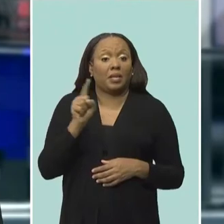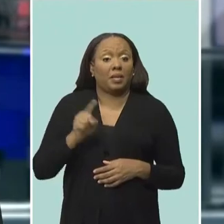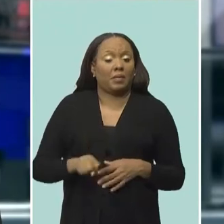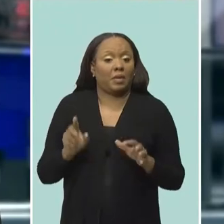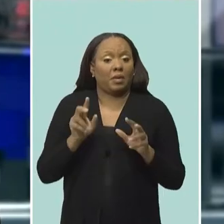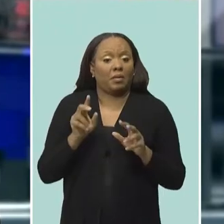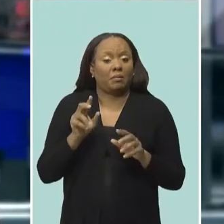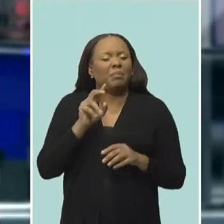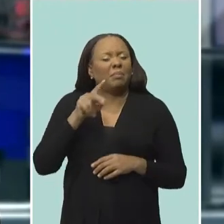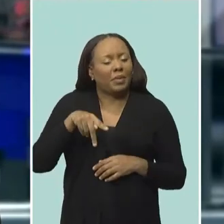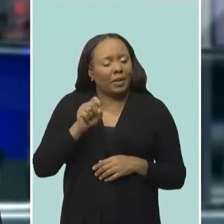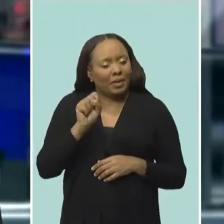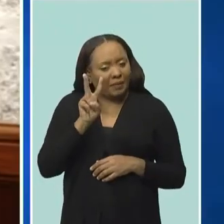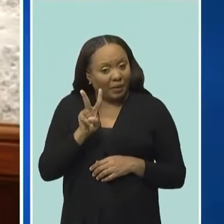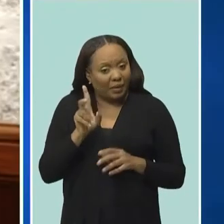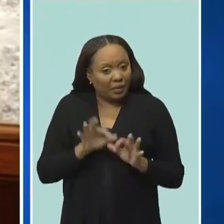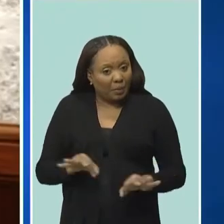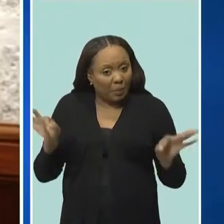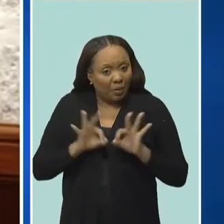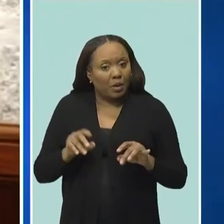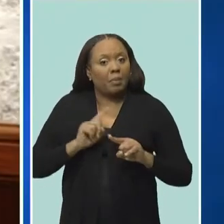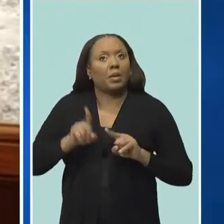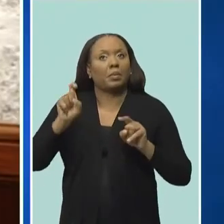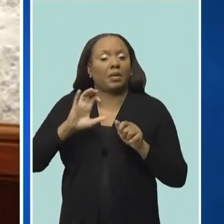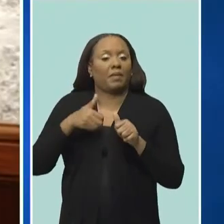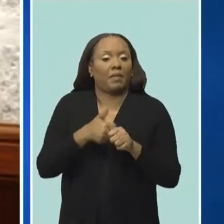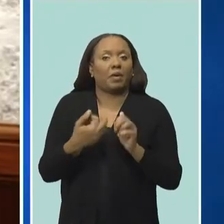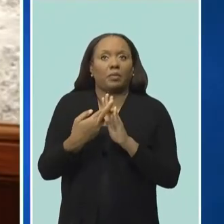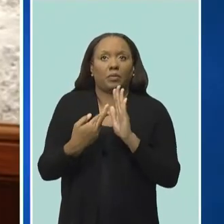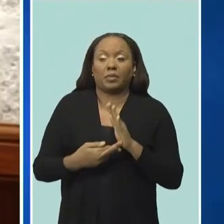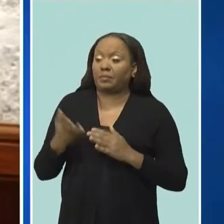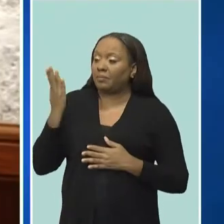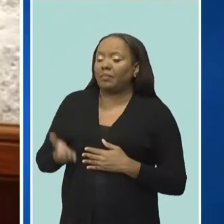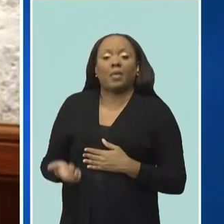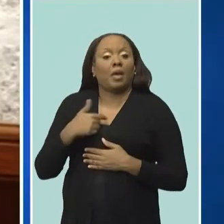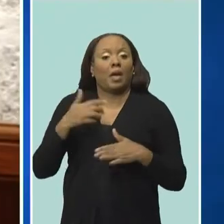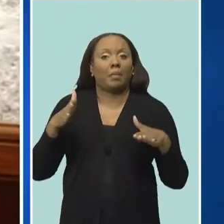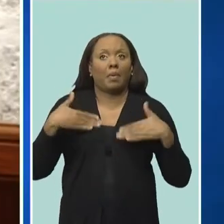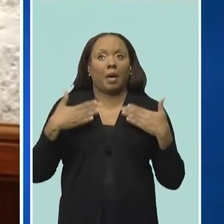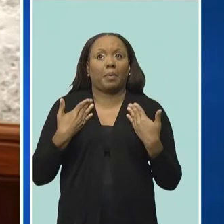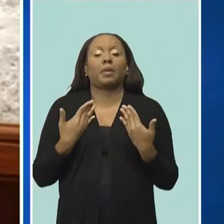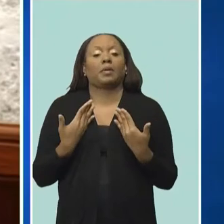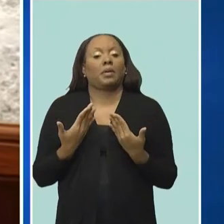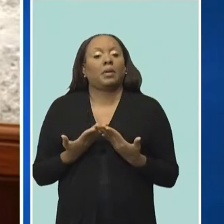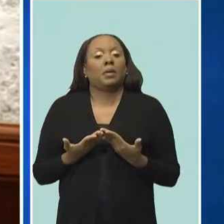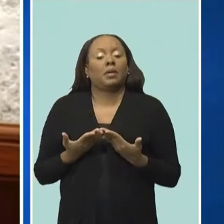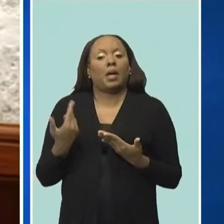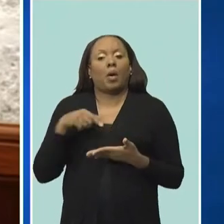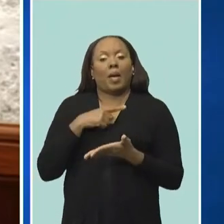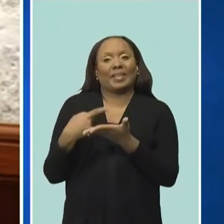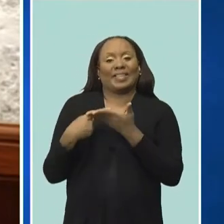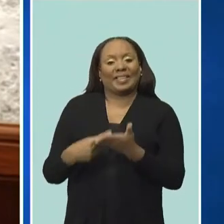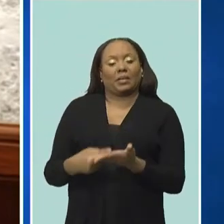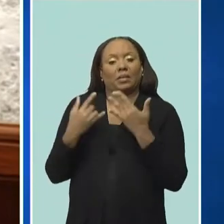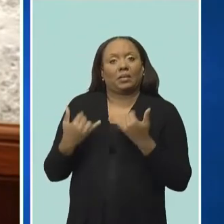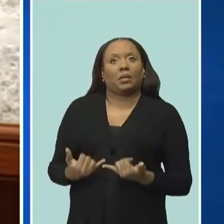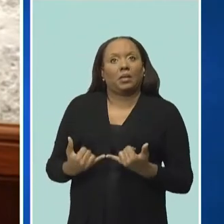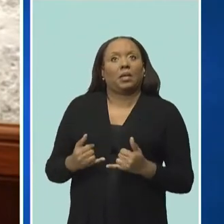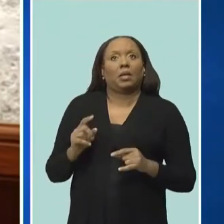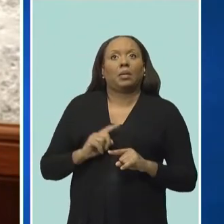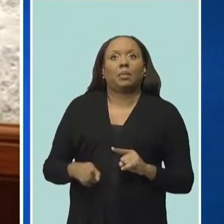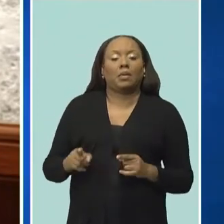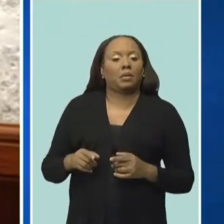and regulations. I am happy that the amendment is here today, but I am also somewhat concerned that it has taken almost